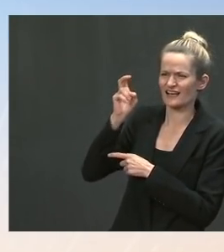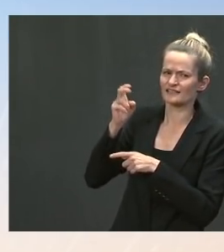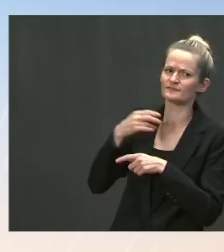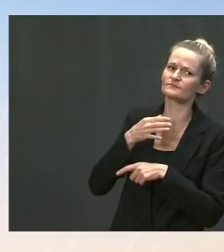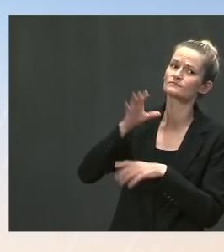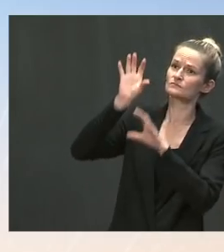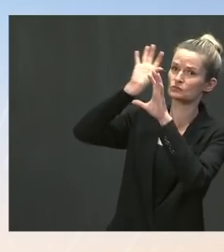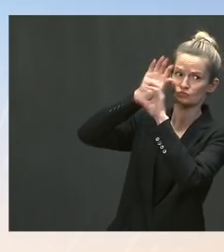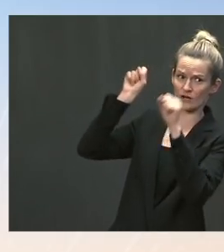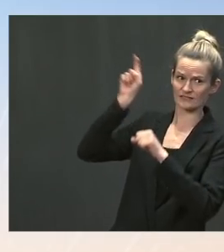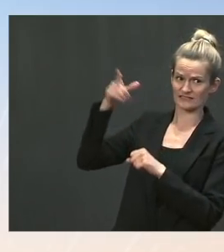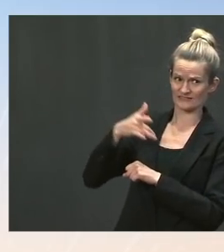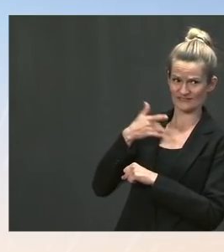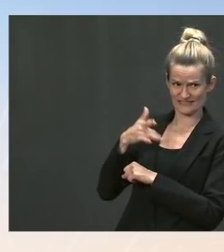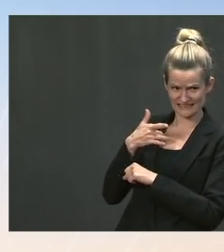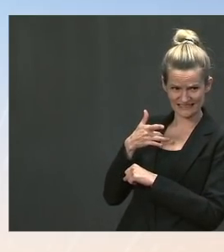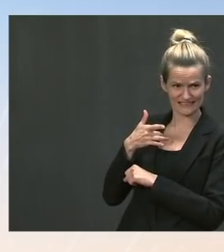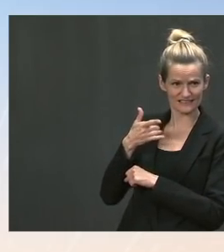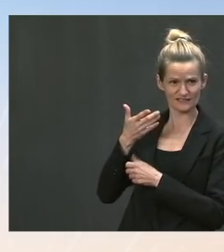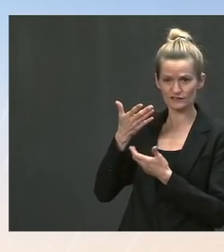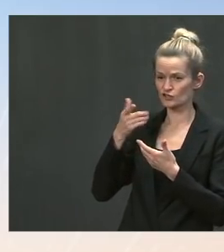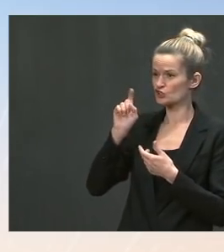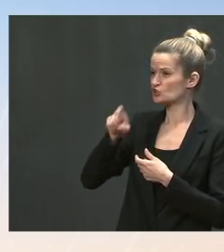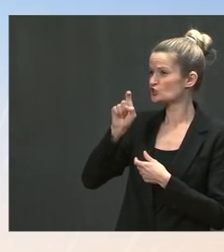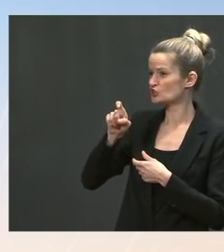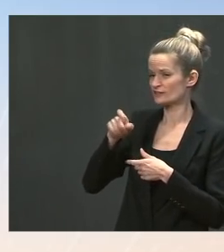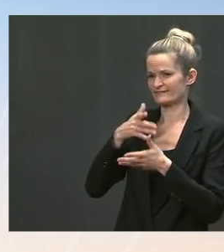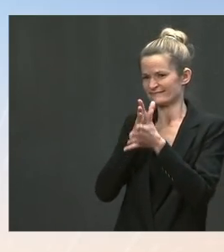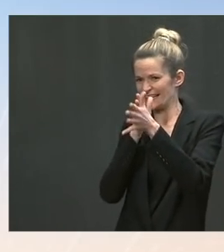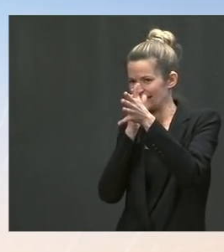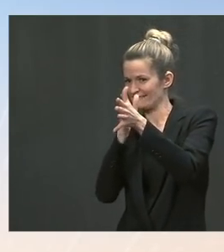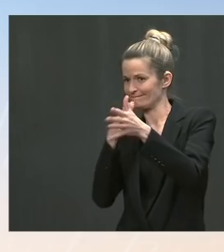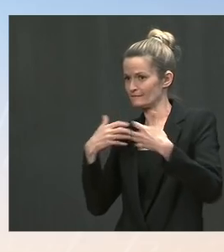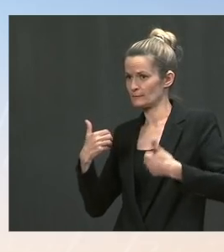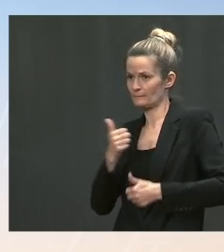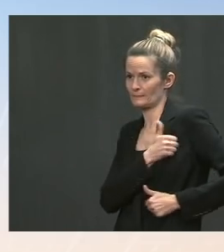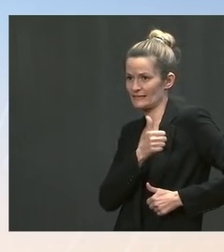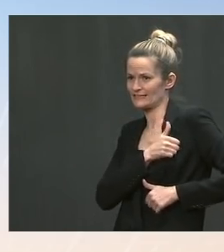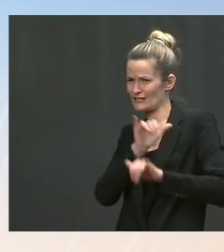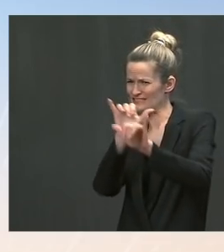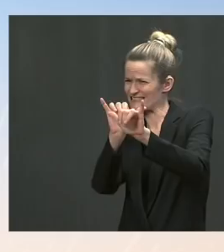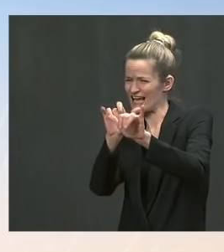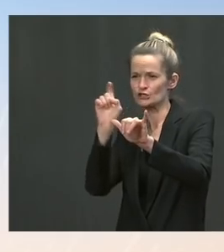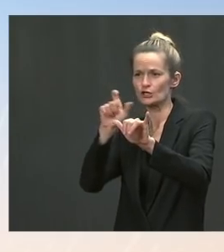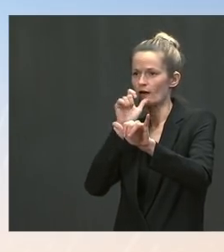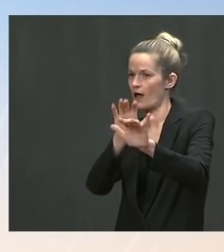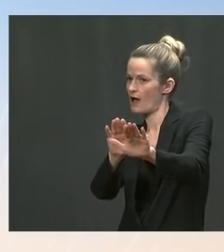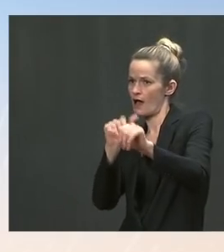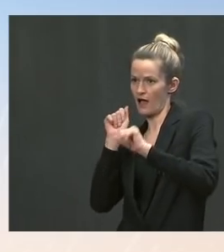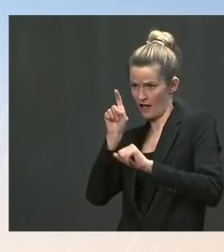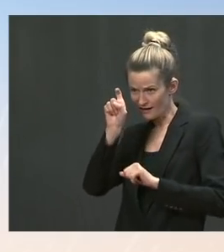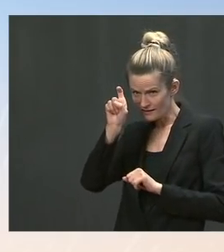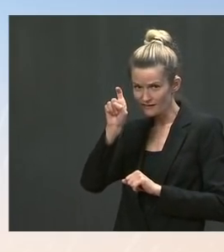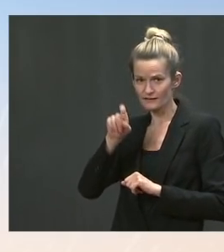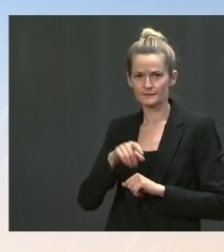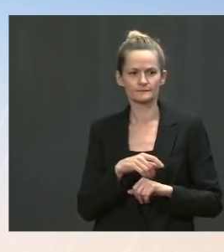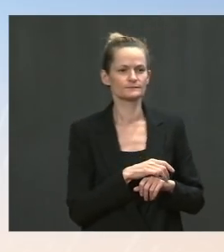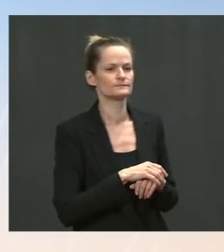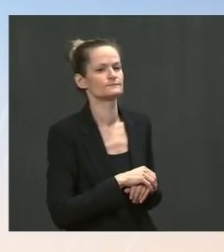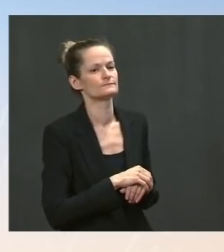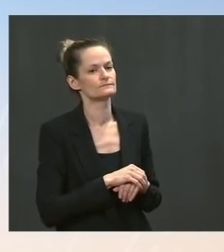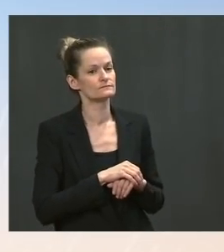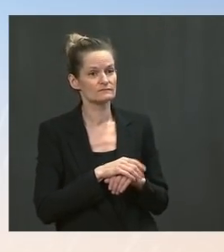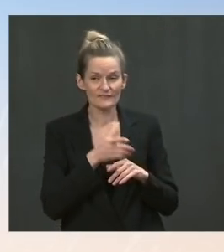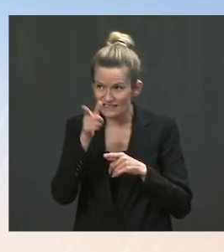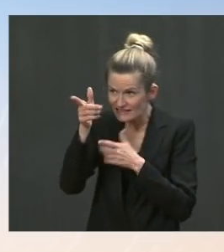to the Afghanistan policy or any changes in the strategy there? Ms. Well, first, let me strongly condemn, on behalf of the